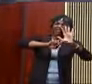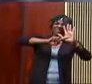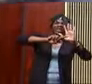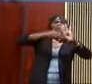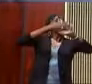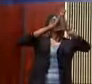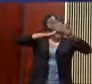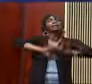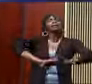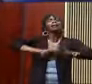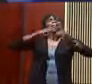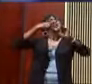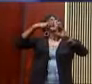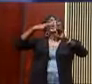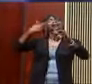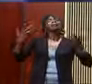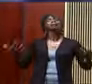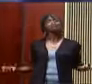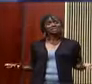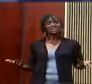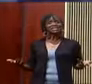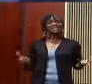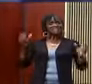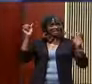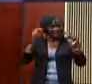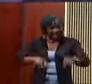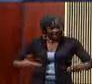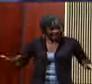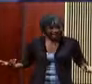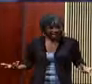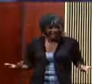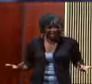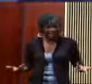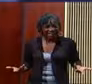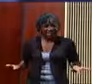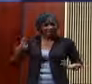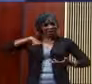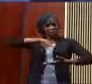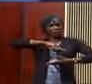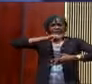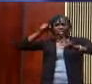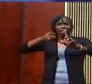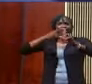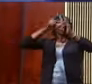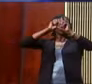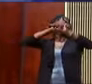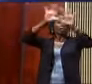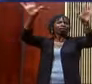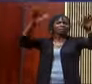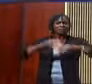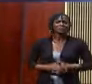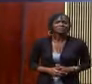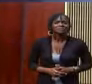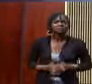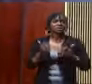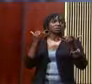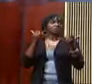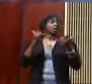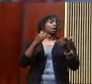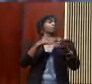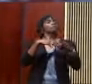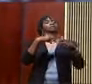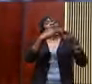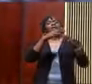somehow through a dark situation, bless us to see a big picture. Shout out to Tashara Parker. Tashara